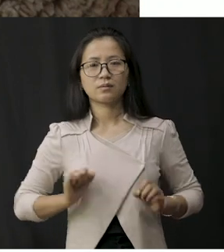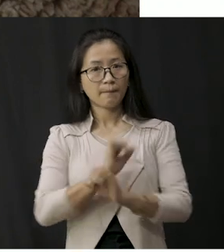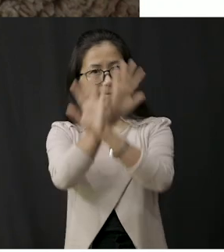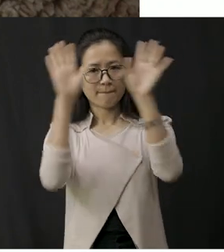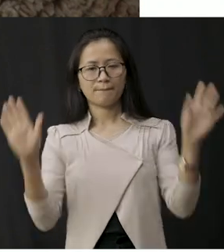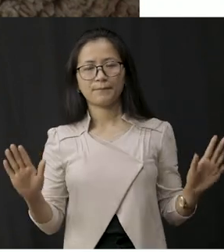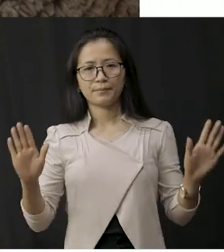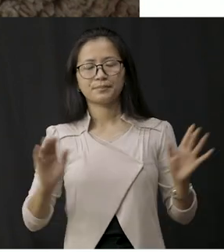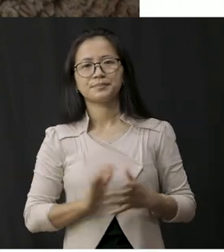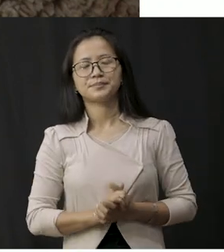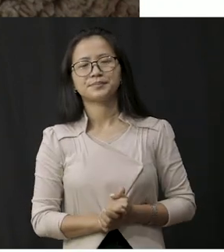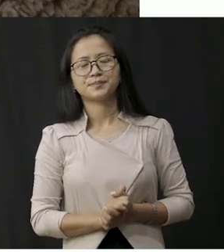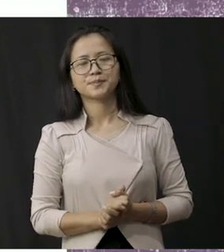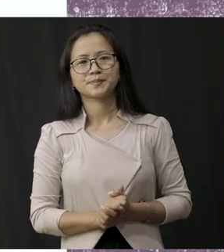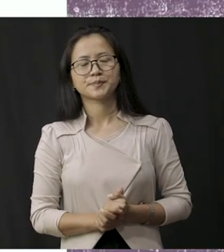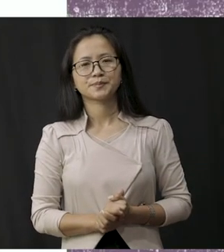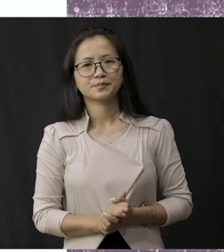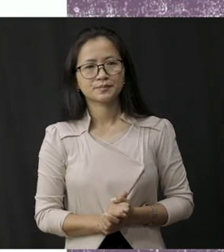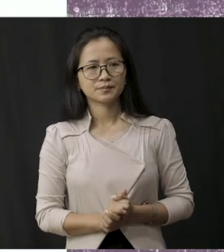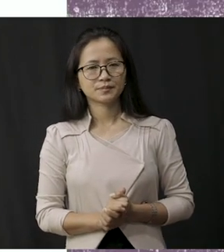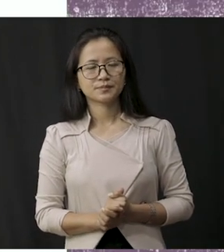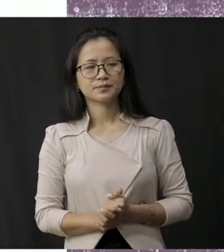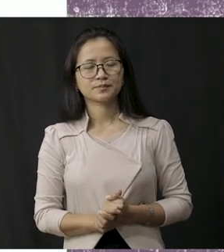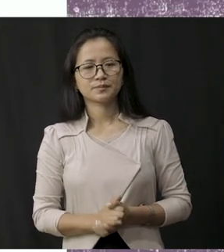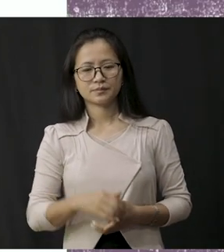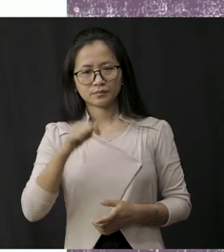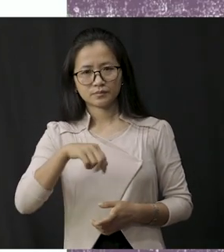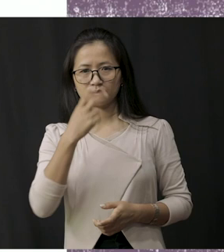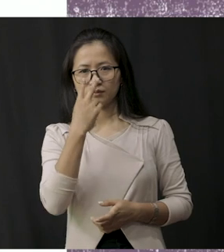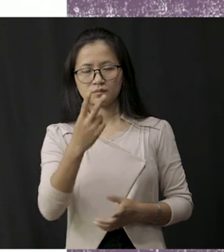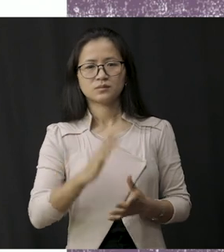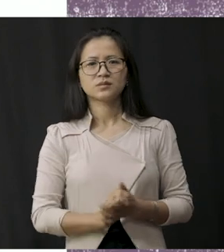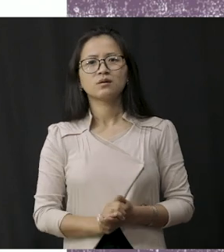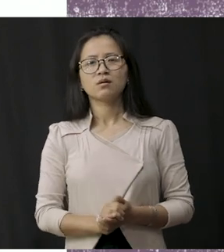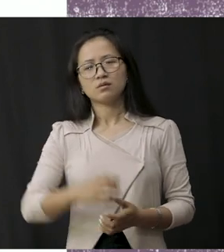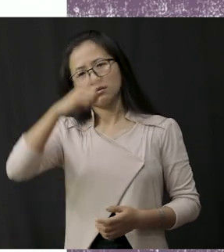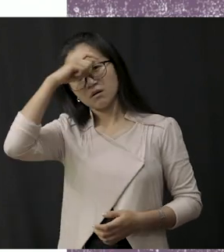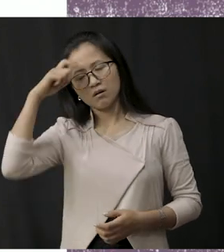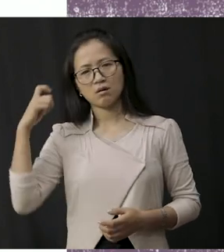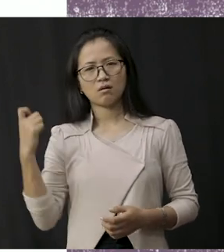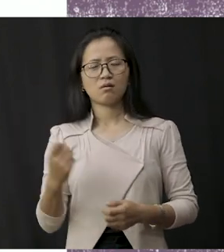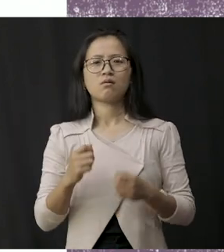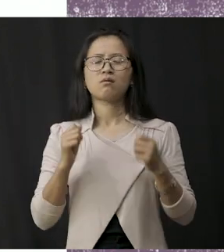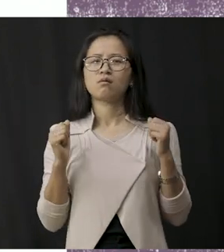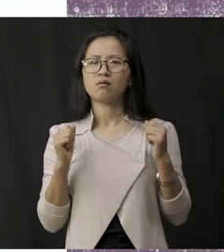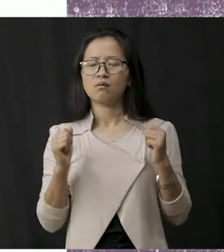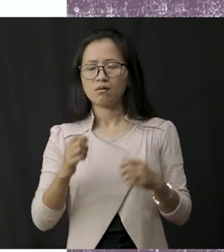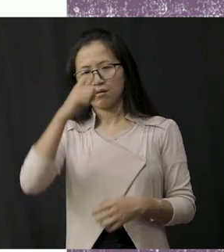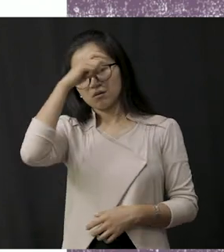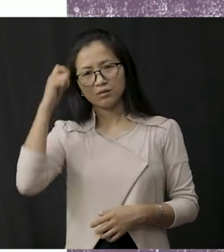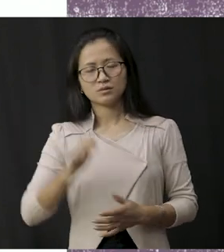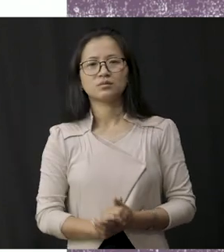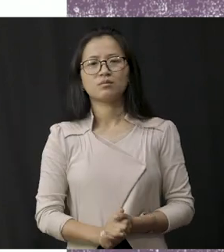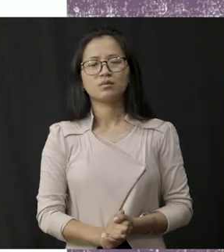okay so students now it is summer time now during the